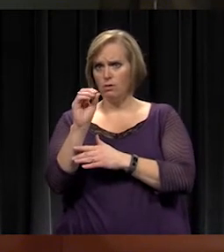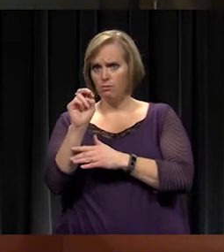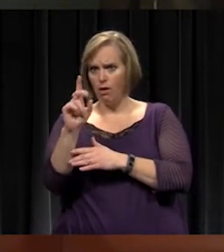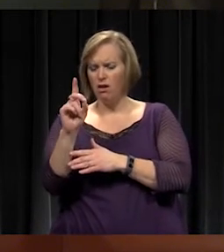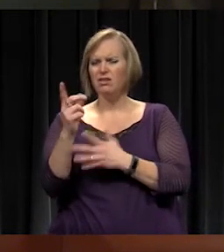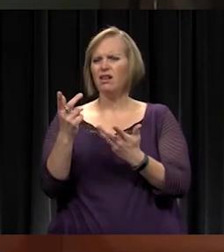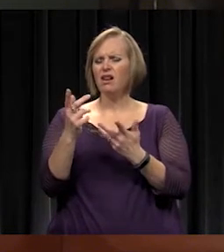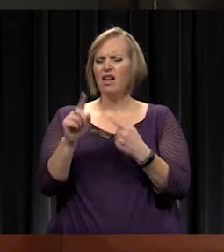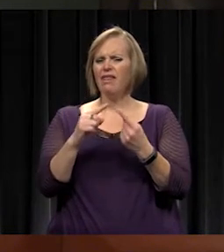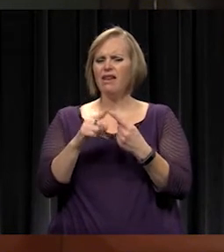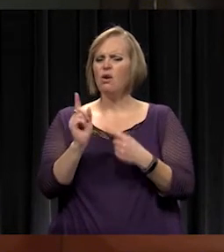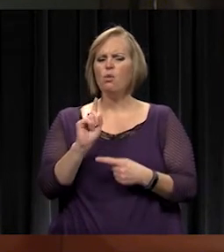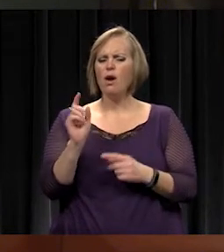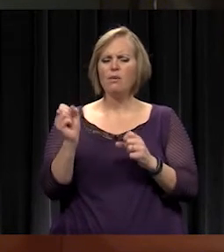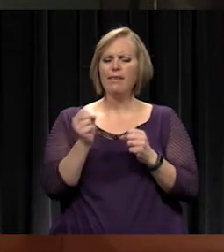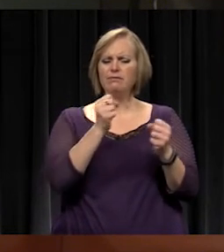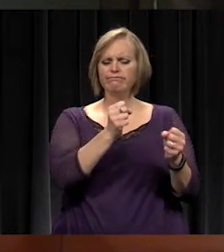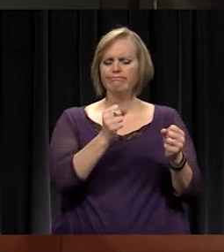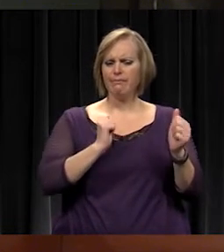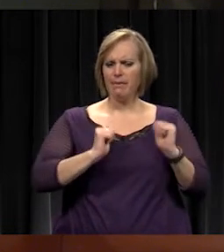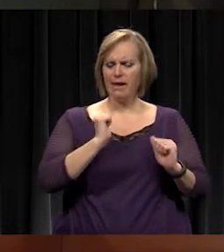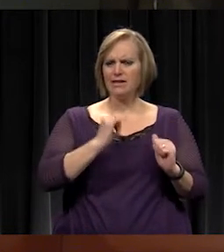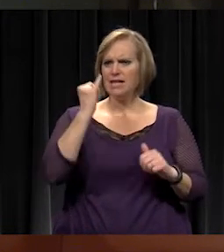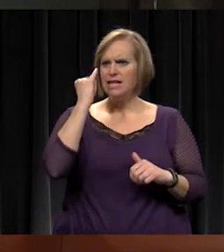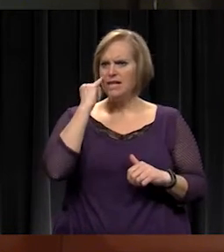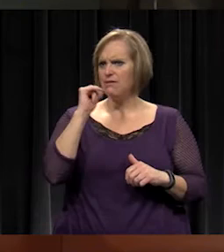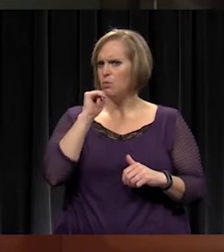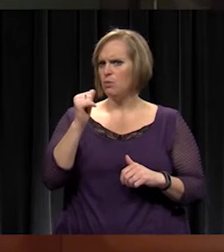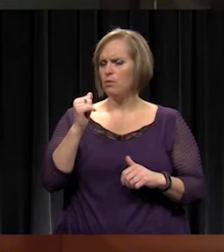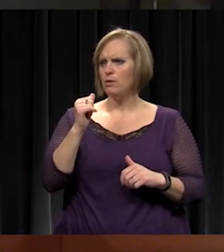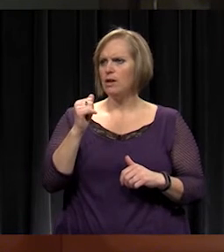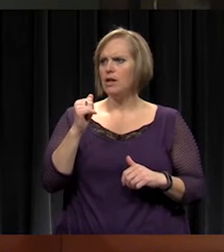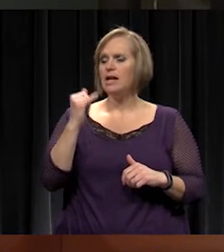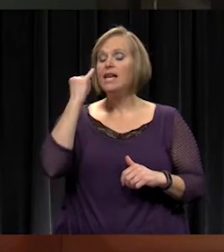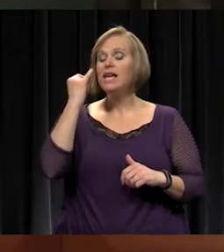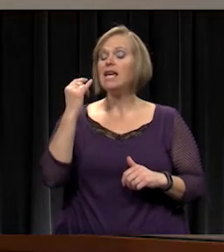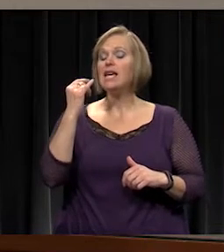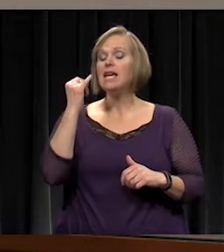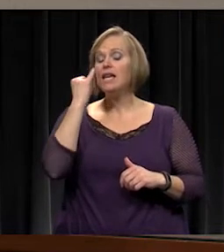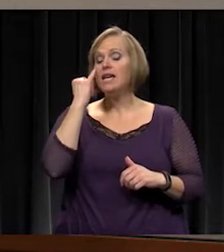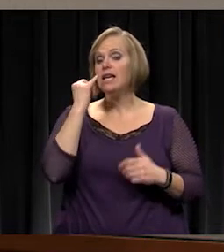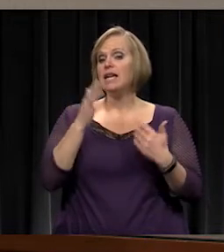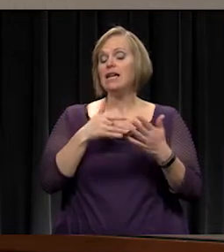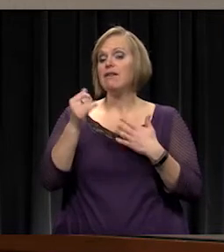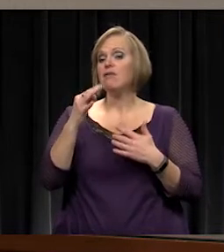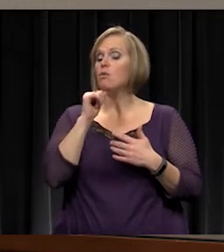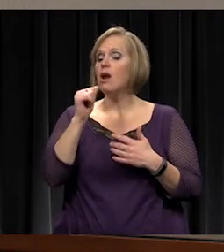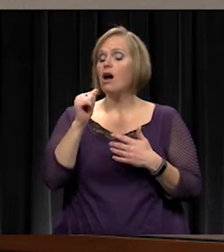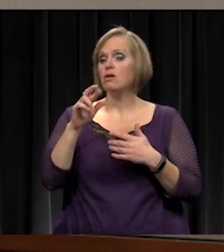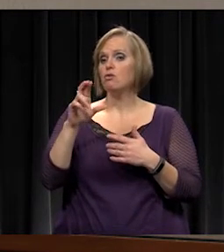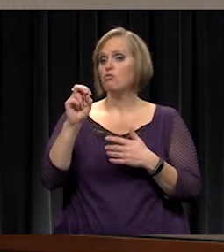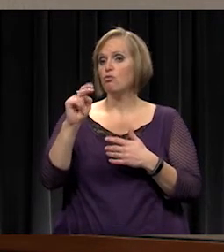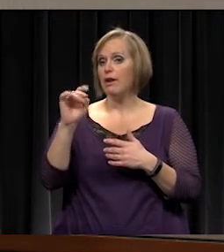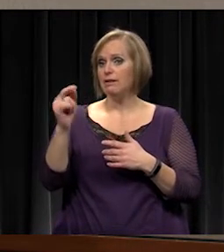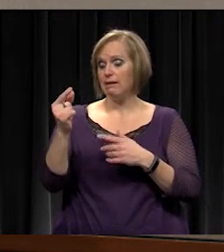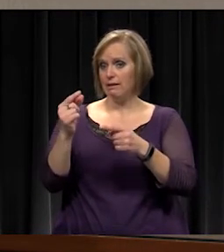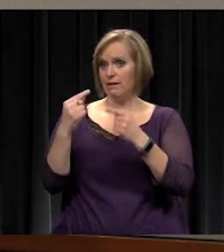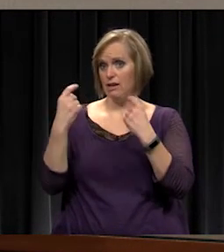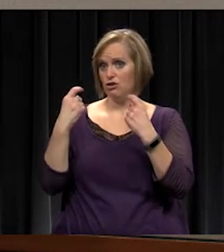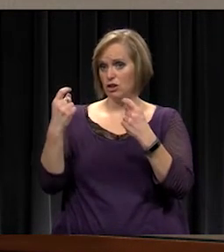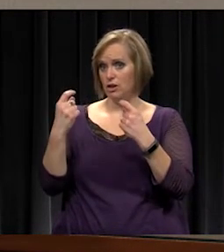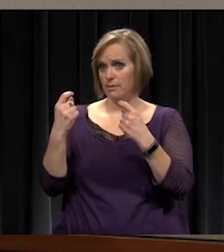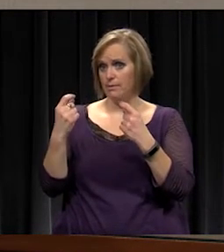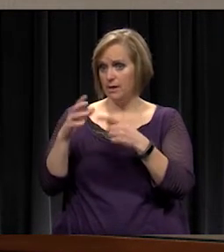be? Even though we're not renting out gym space, would they be moved to the gym or? You could still use that space for, uh, for that production.